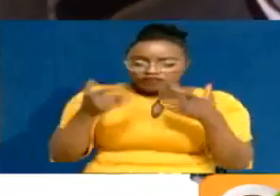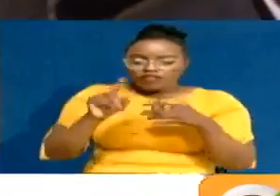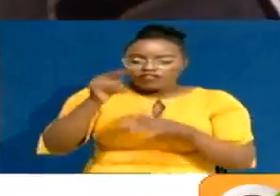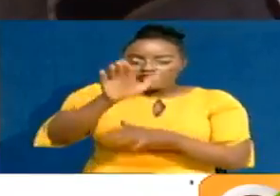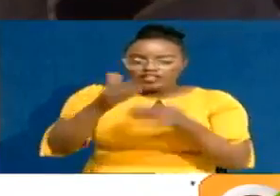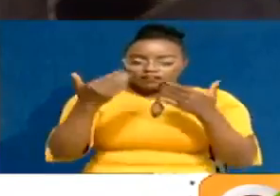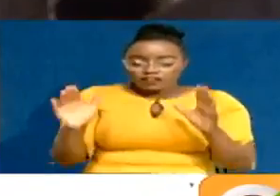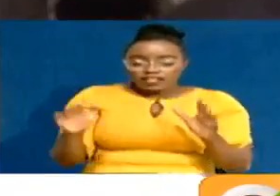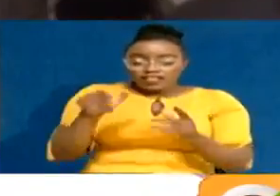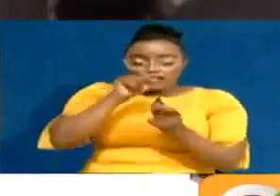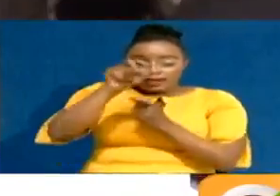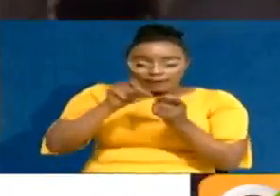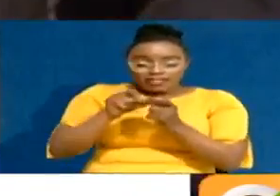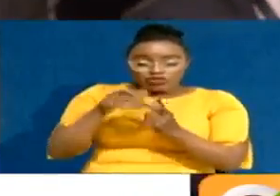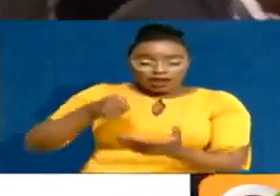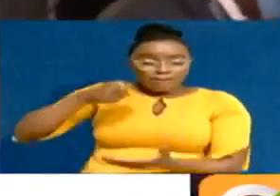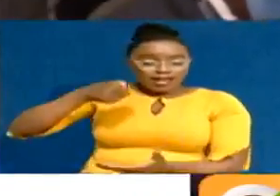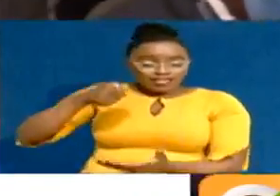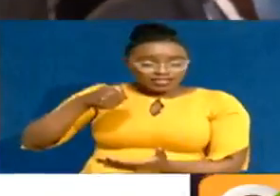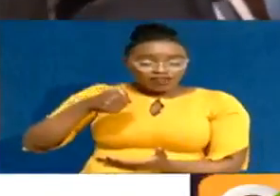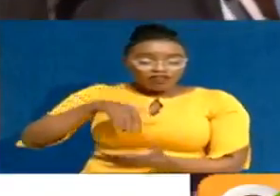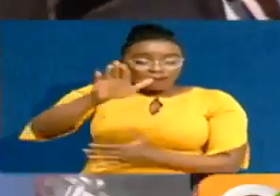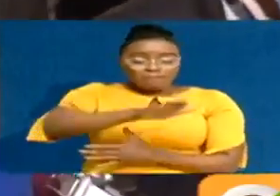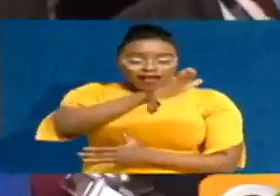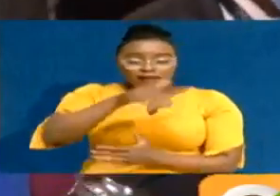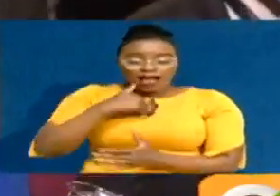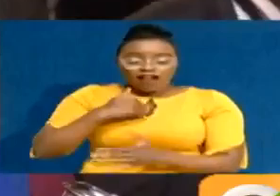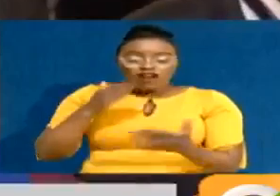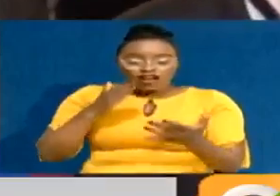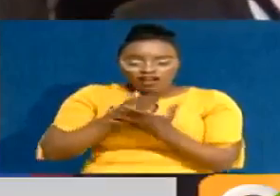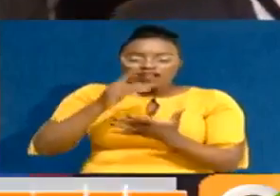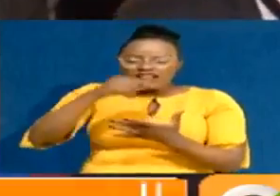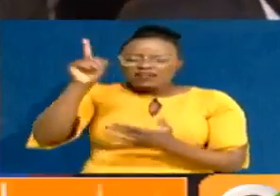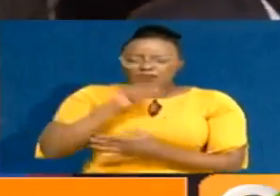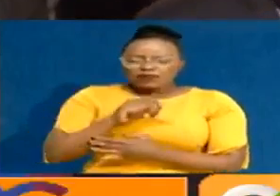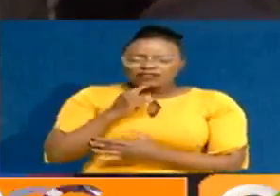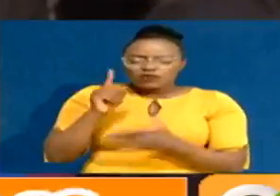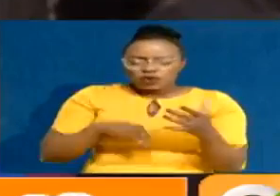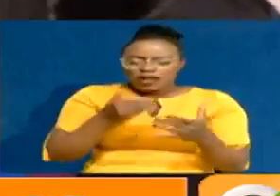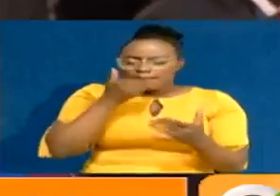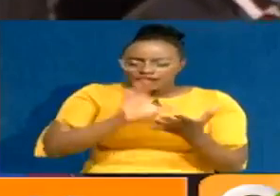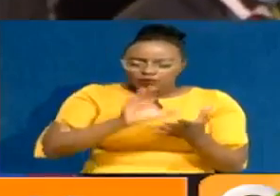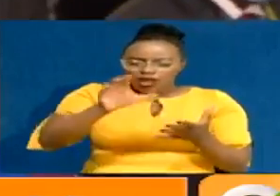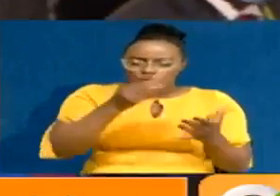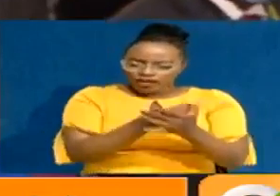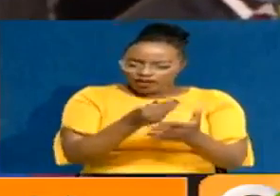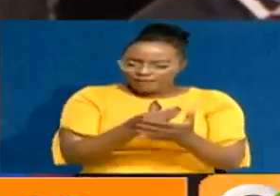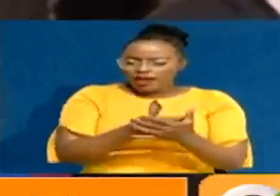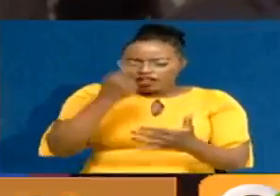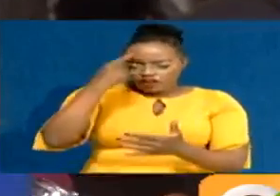first step we've done is this particular budget where parliament has gotten it right and said let's allocate some funds,